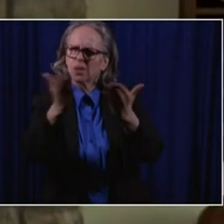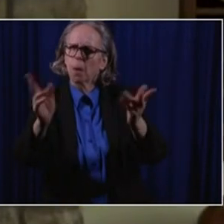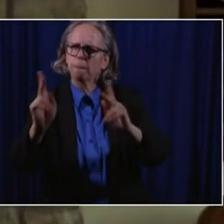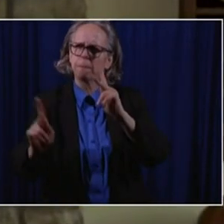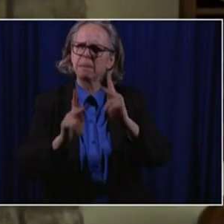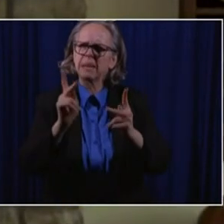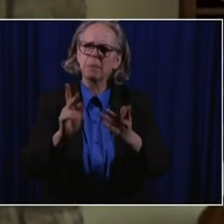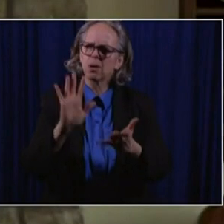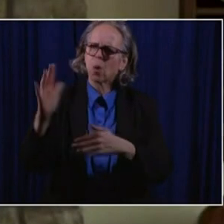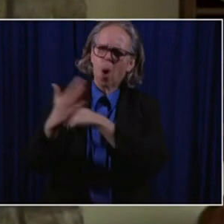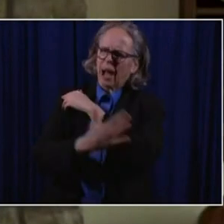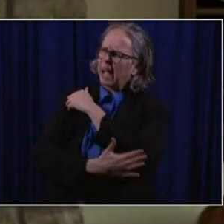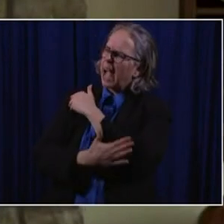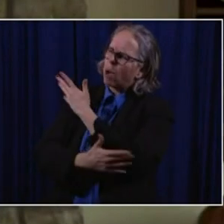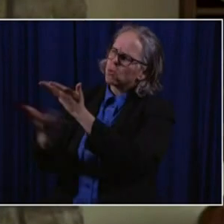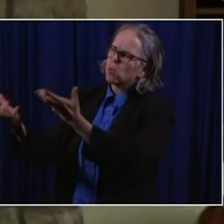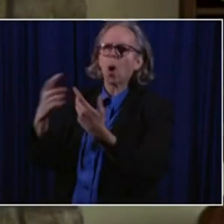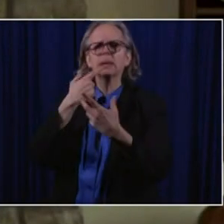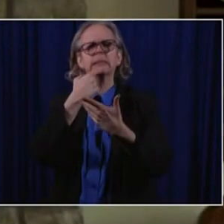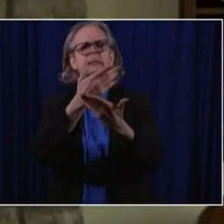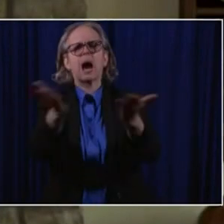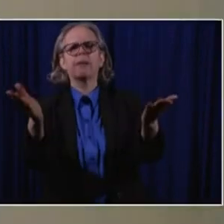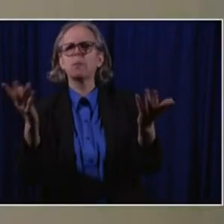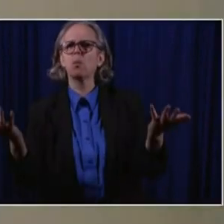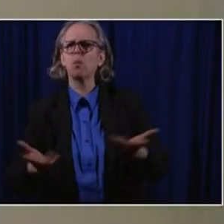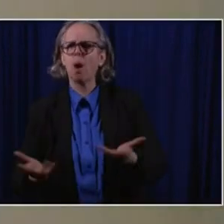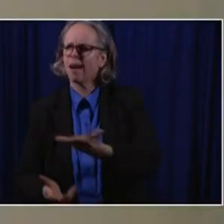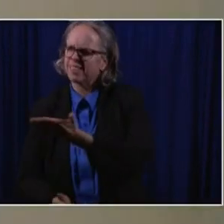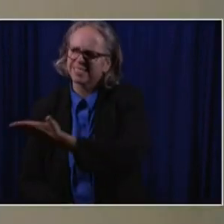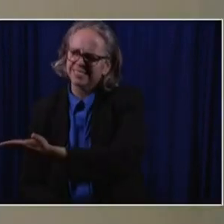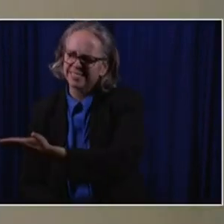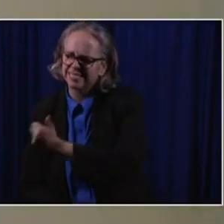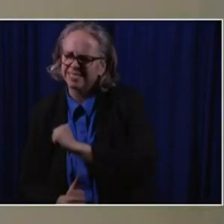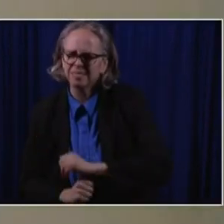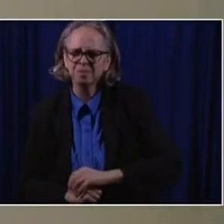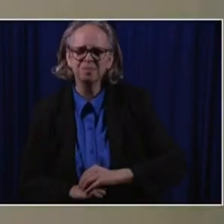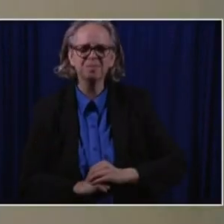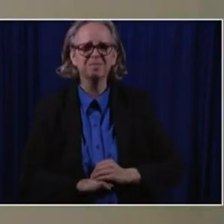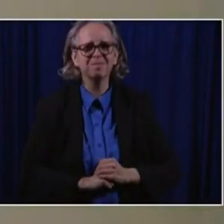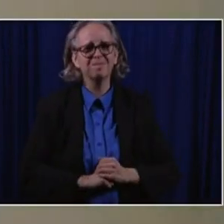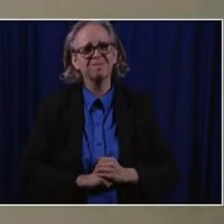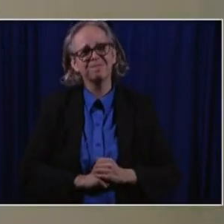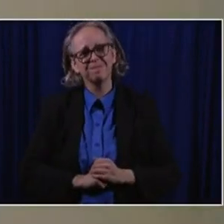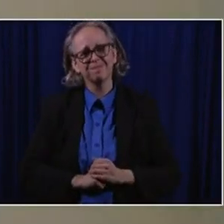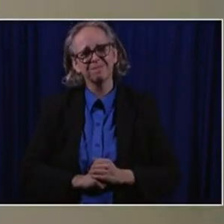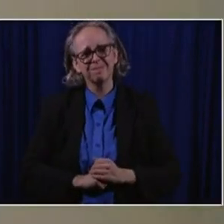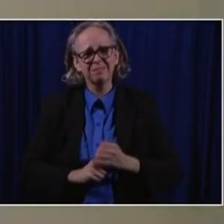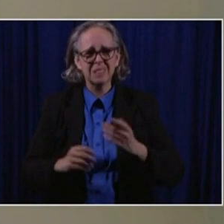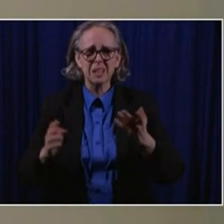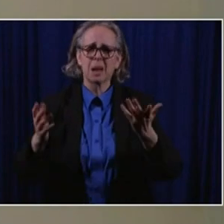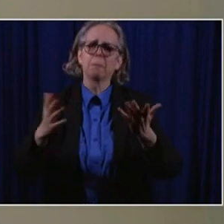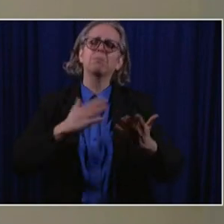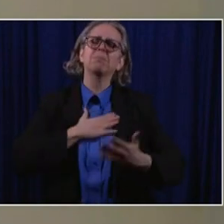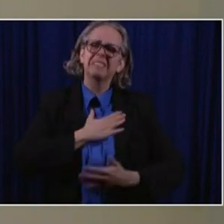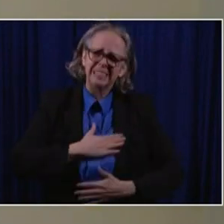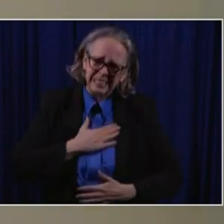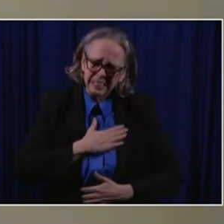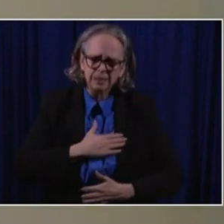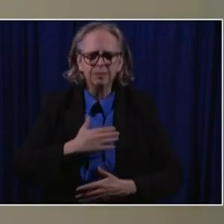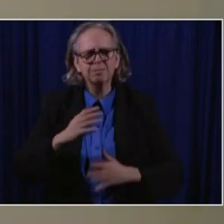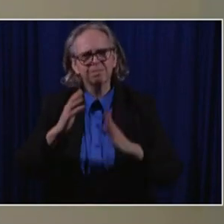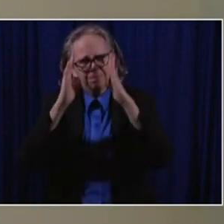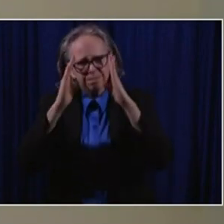going forward? Yeah. Well, you know, I think people just need to be reasonable. You know, people have been through this long enough